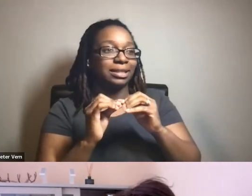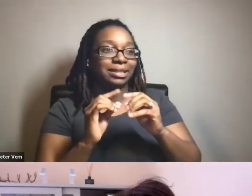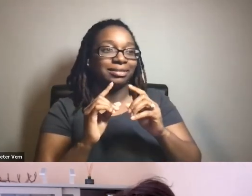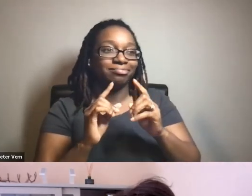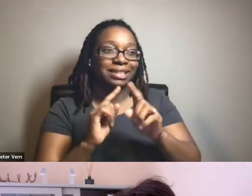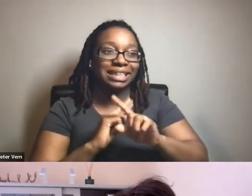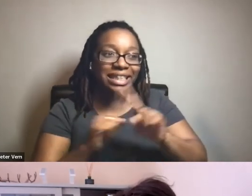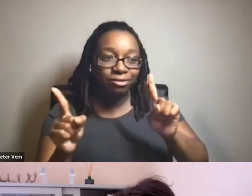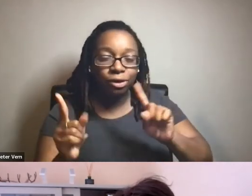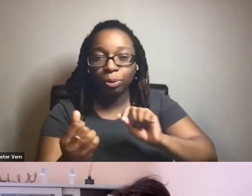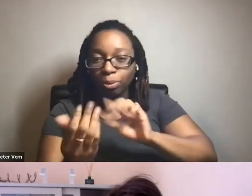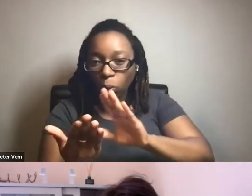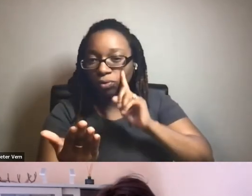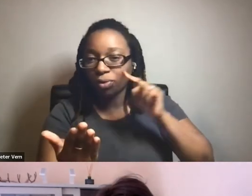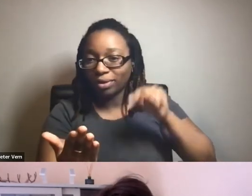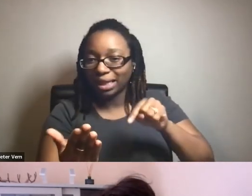always open to collaboration.